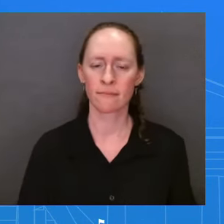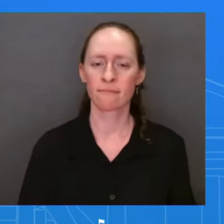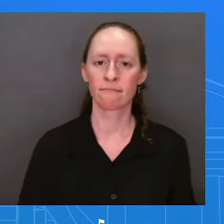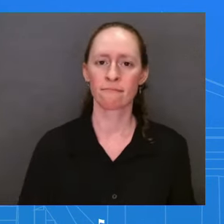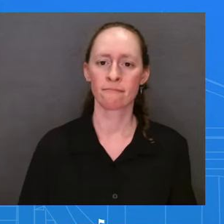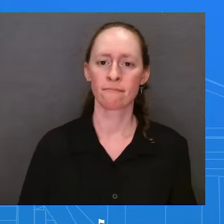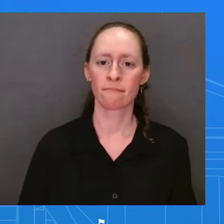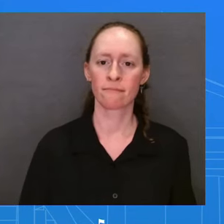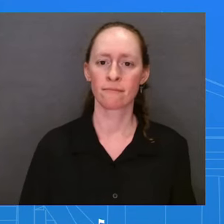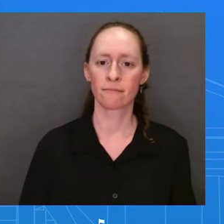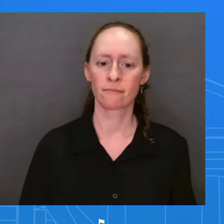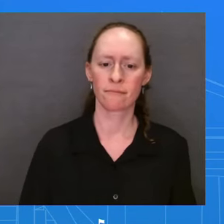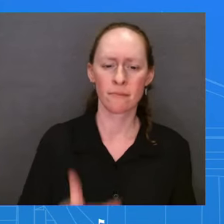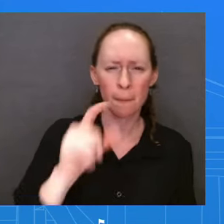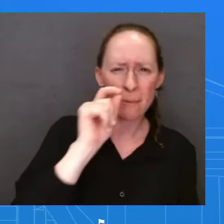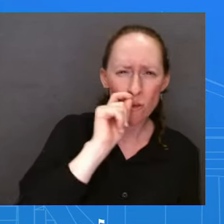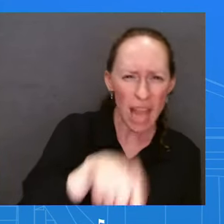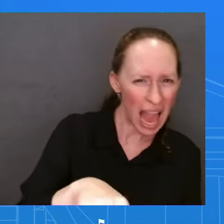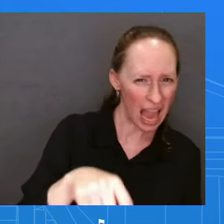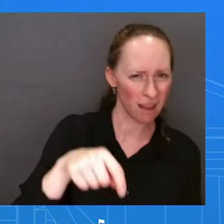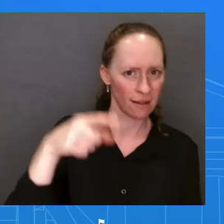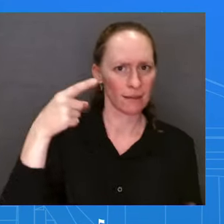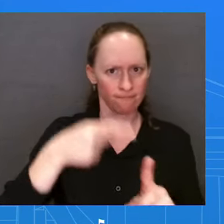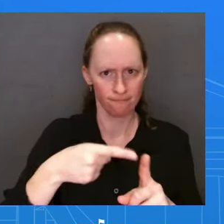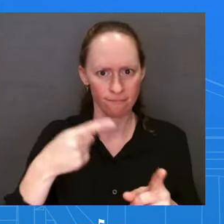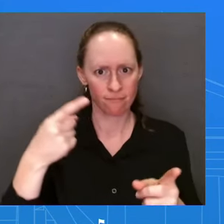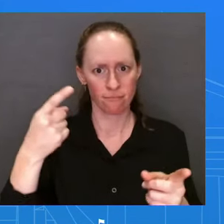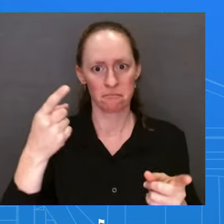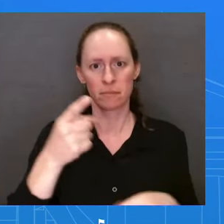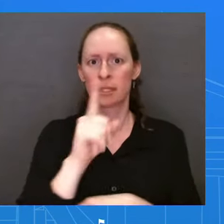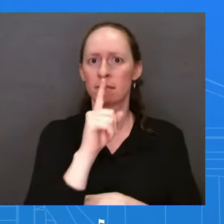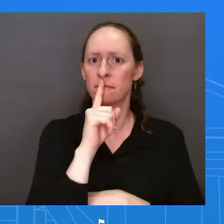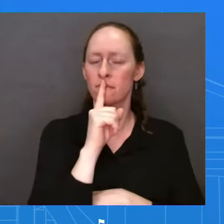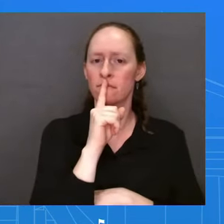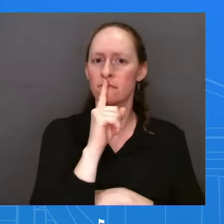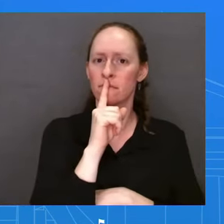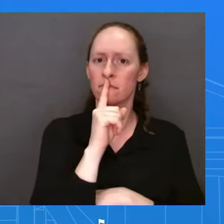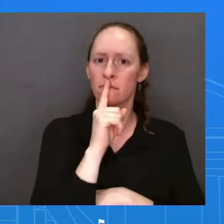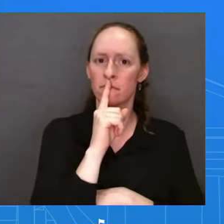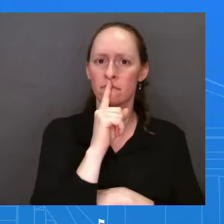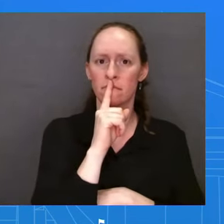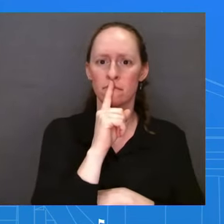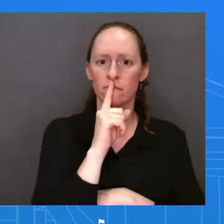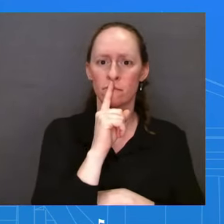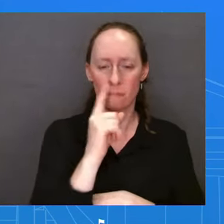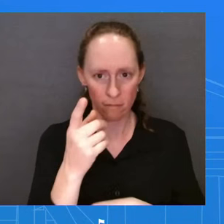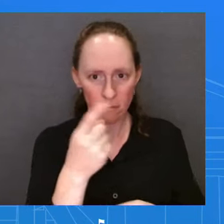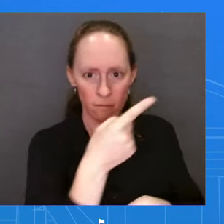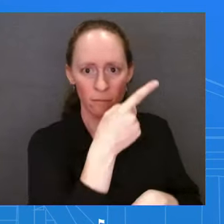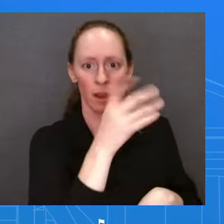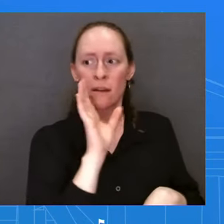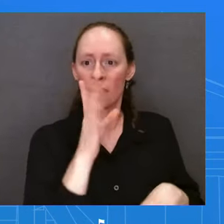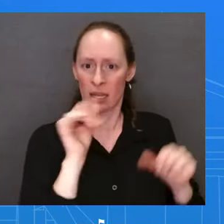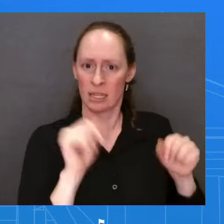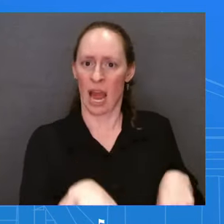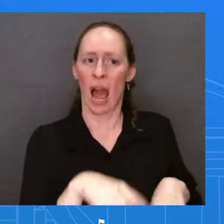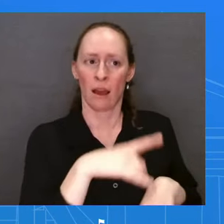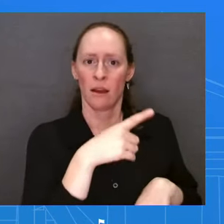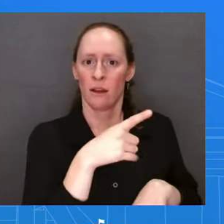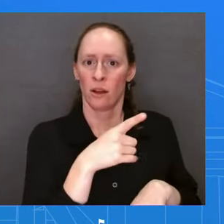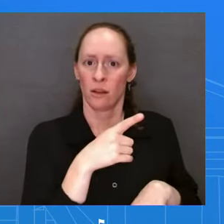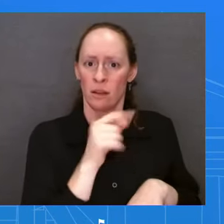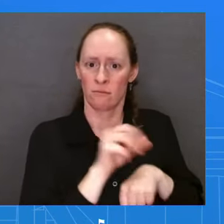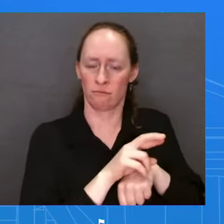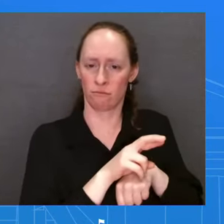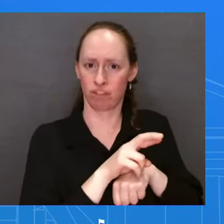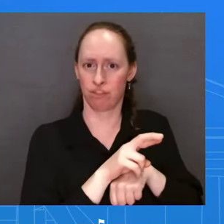mention long-range missiles which Ukraine has asked for. They want them to take back territory. Are those not on the table? Why are they not